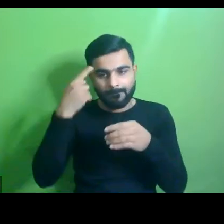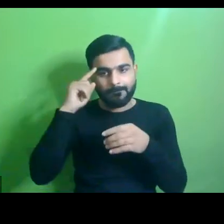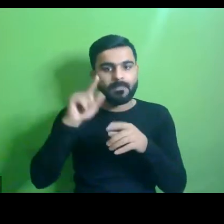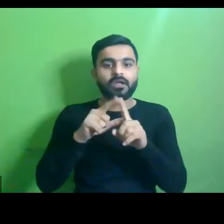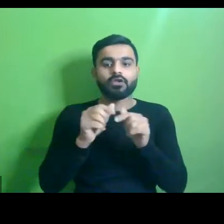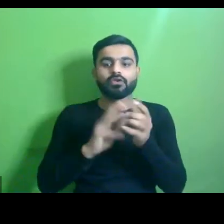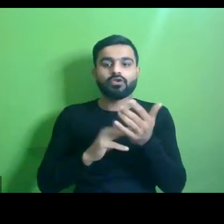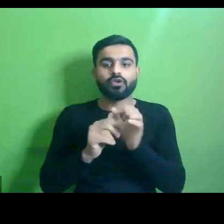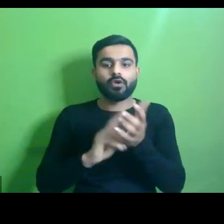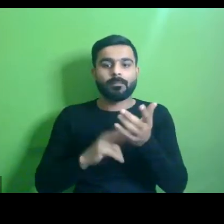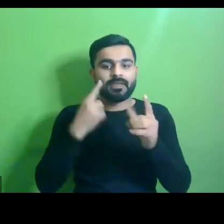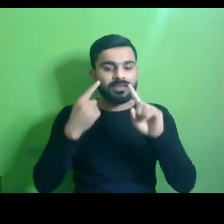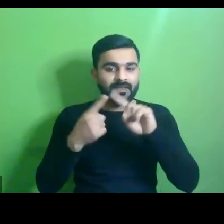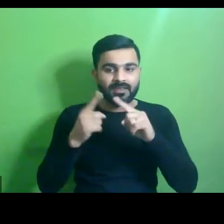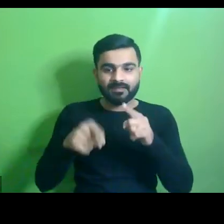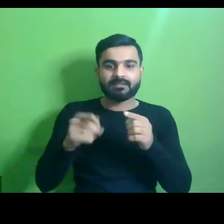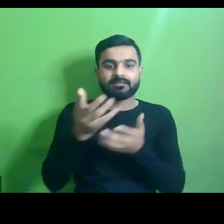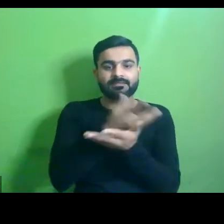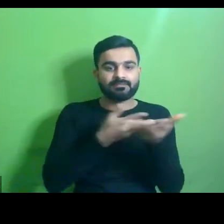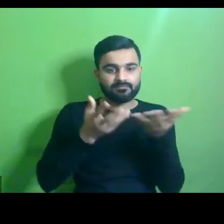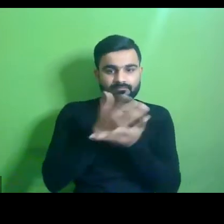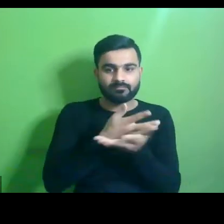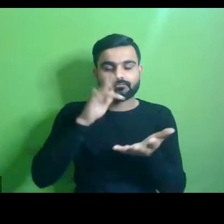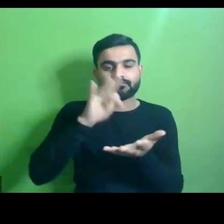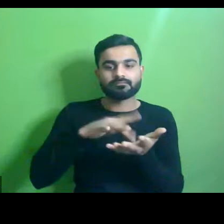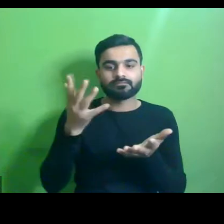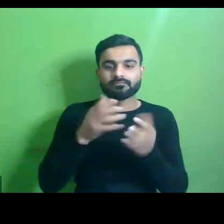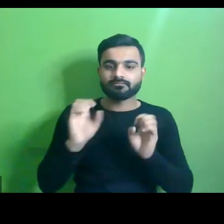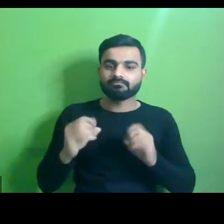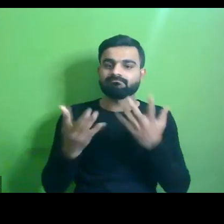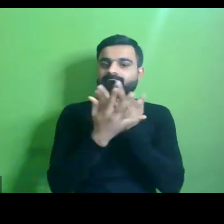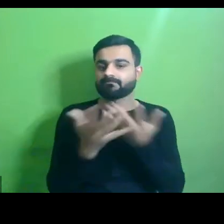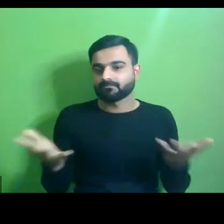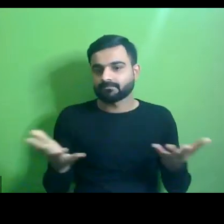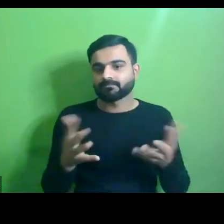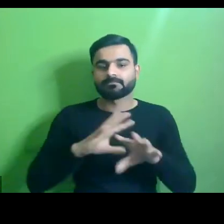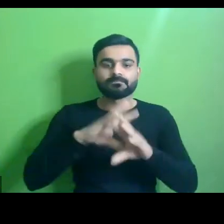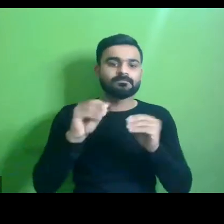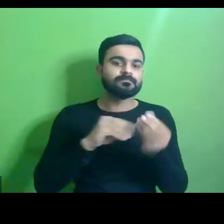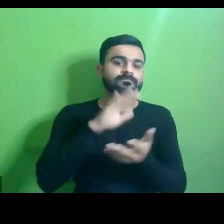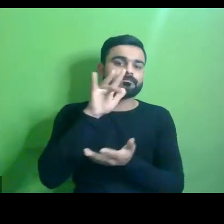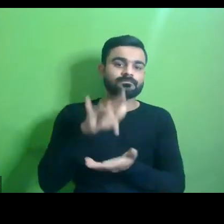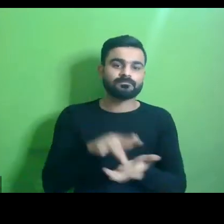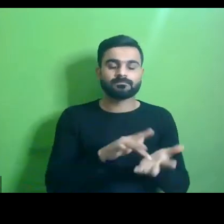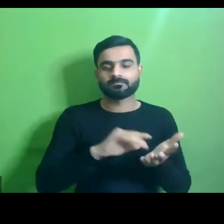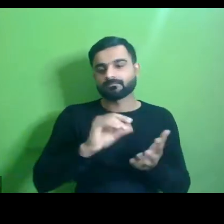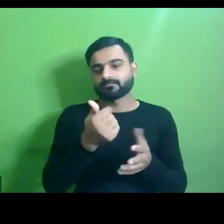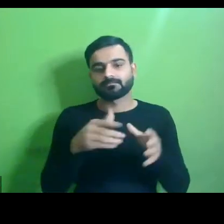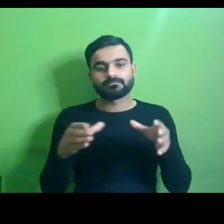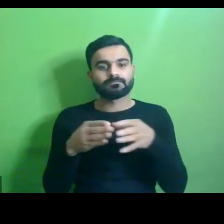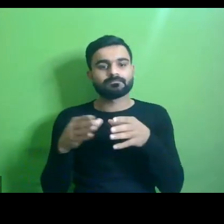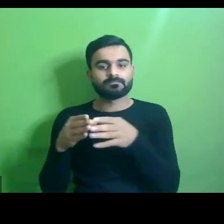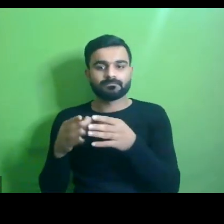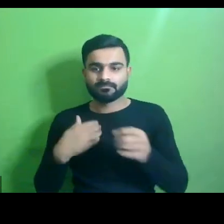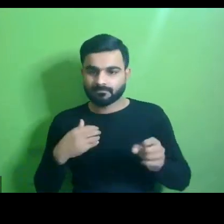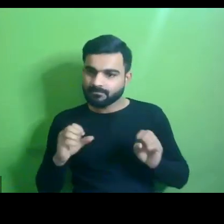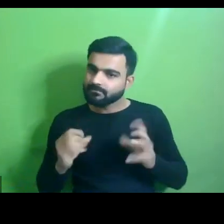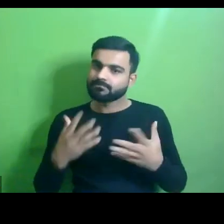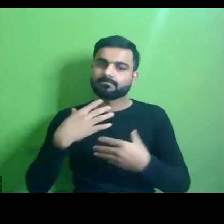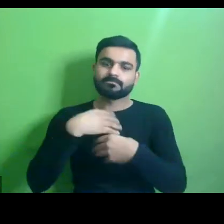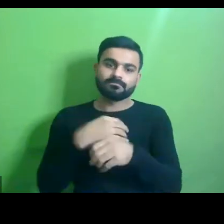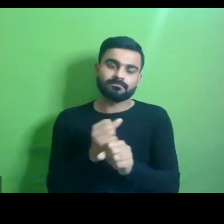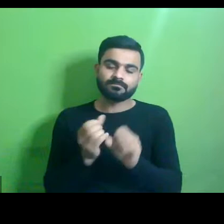these discussions and that's where things start going all over the place for the other user groups and we start making more